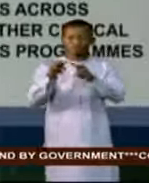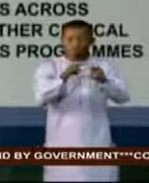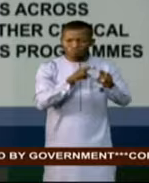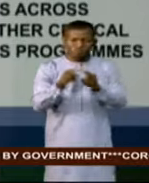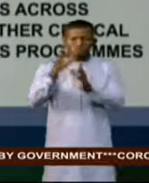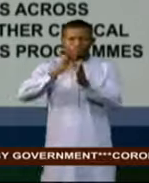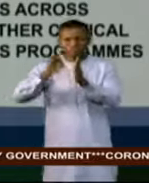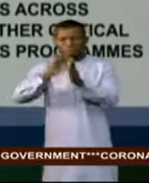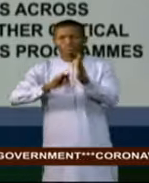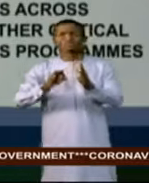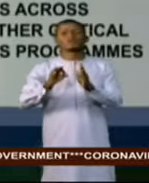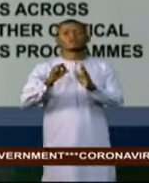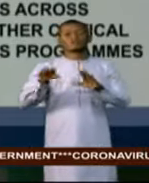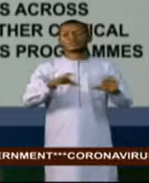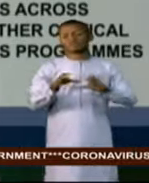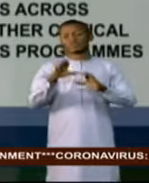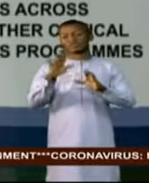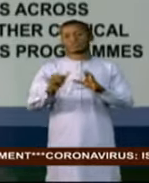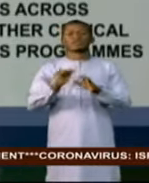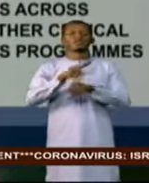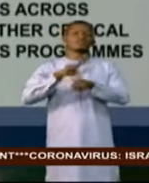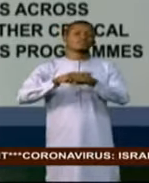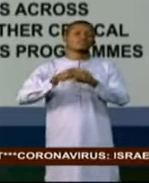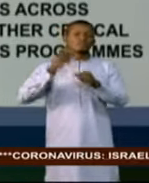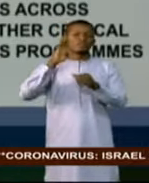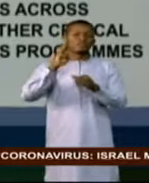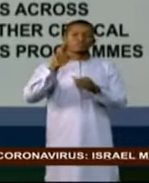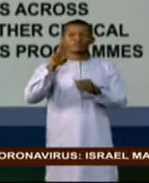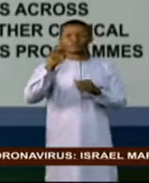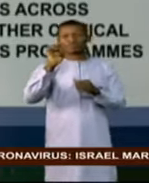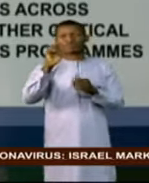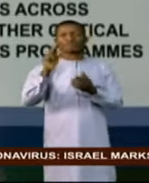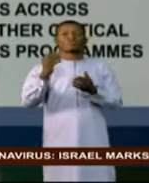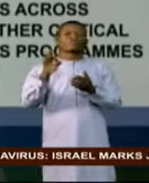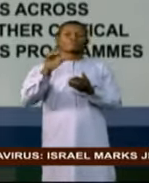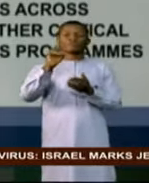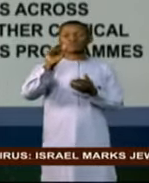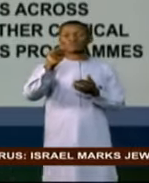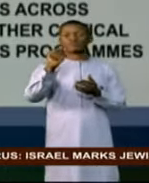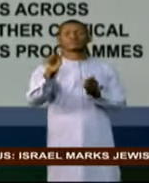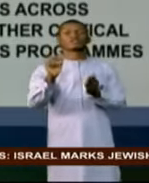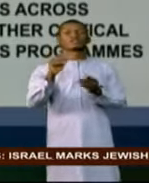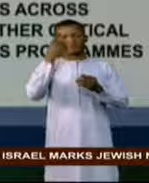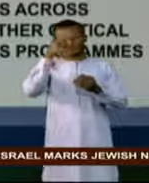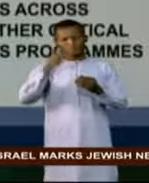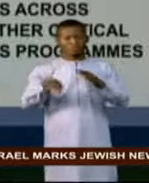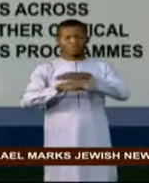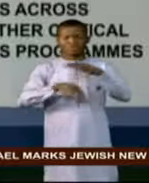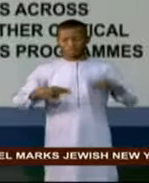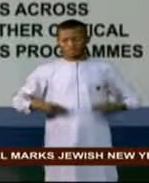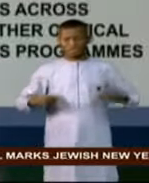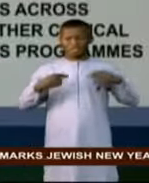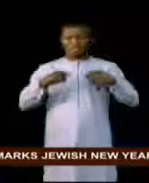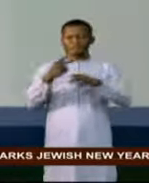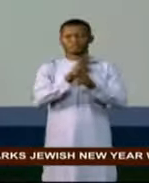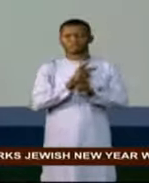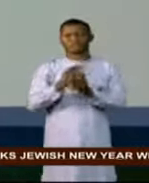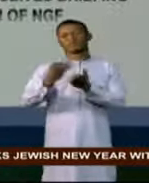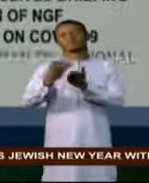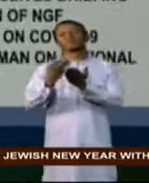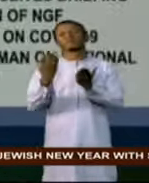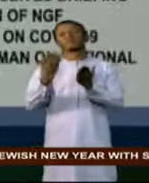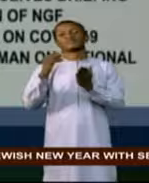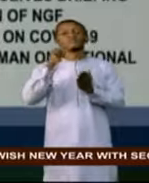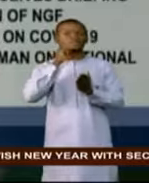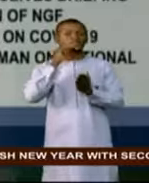National Bureau of Statistics and finalized baseline assessment to Basic Healthcare Provision Fund. The Nigerian Governors